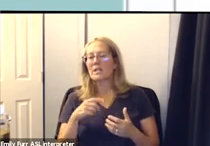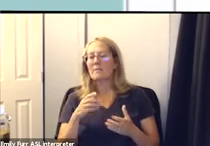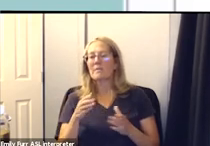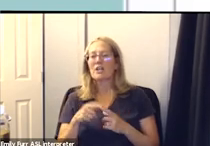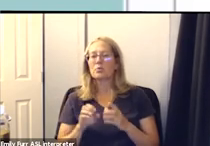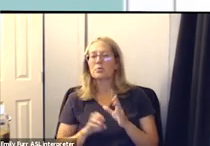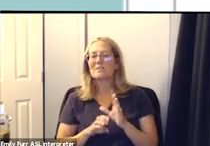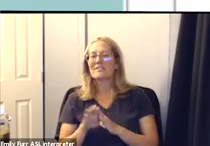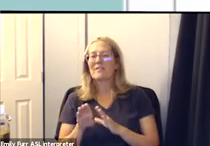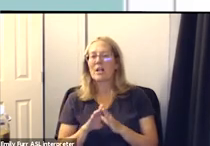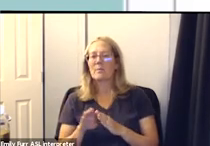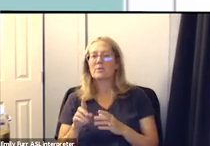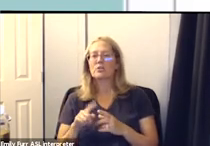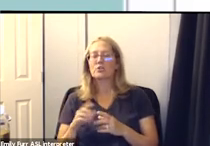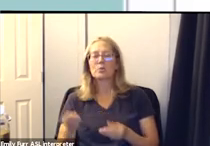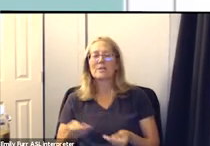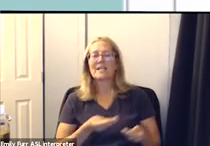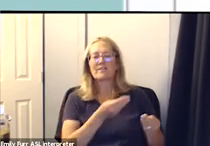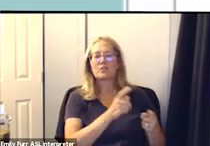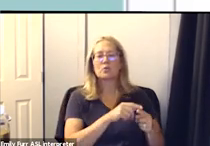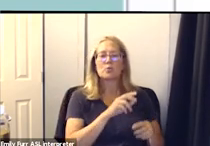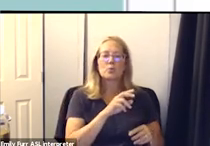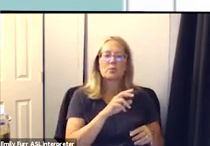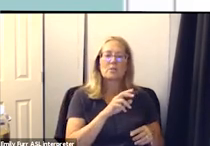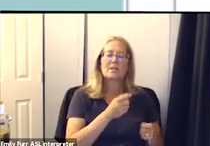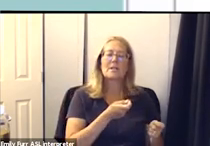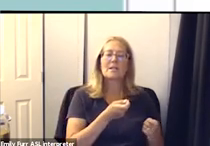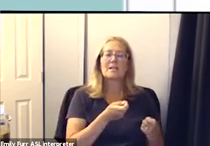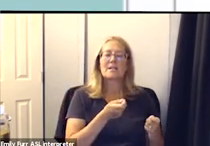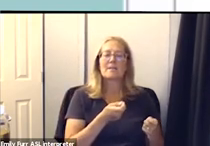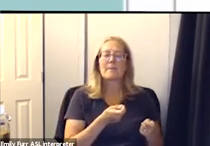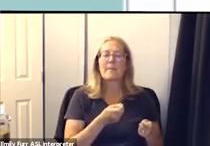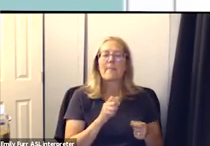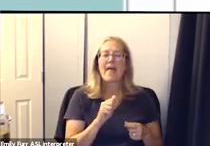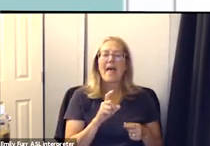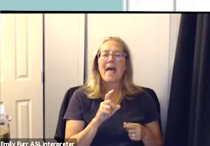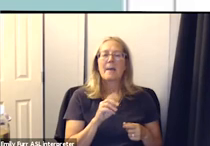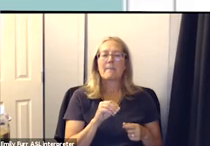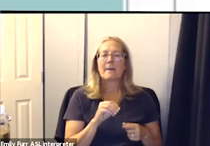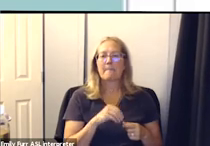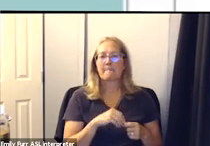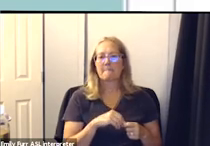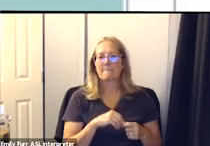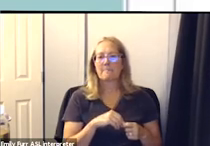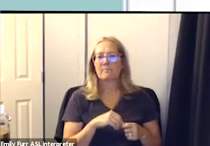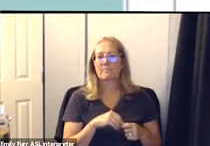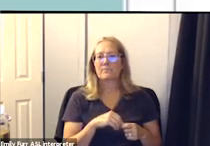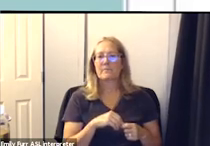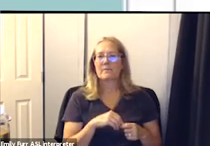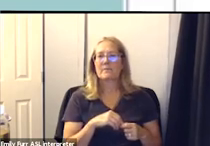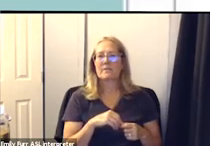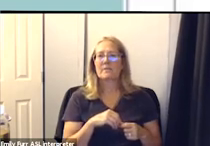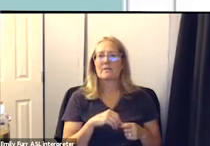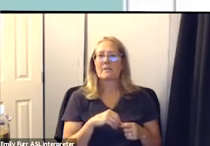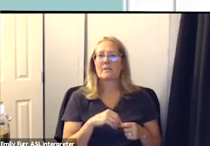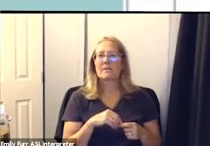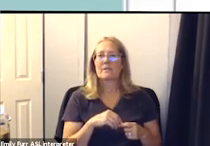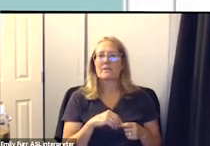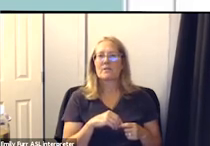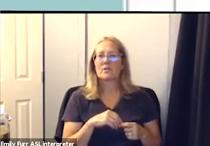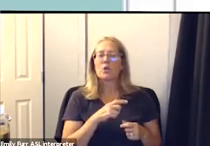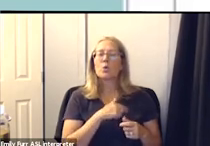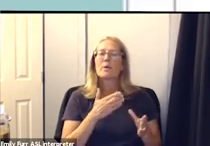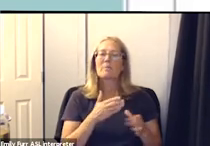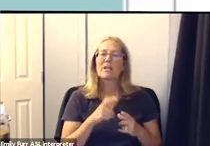our administrators so the idea is to treat what's going on and to provide support